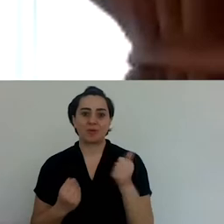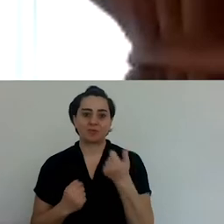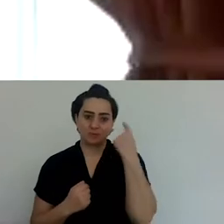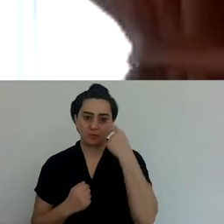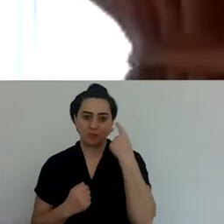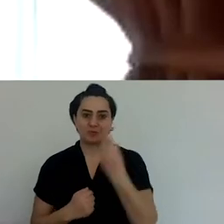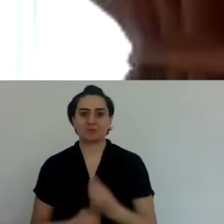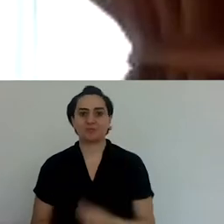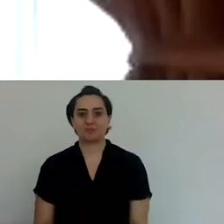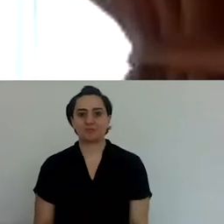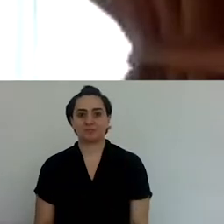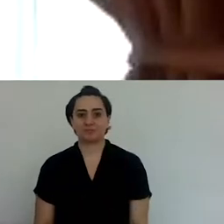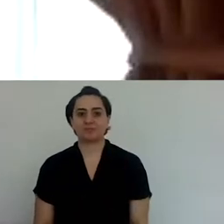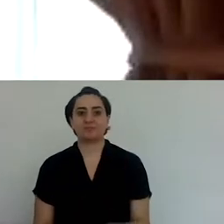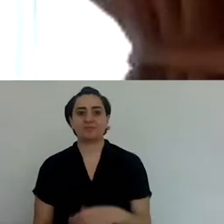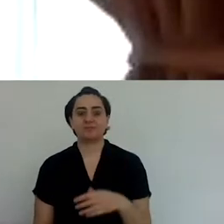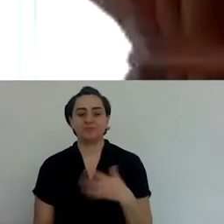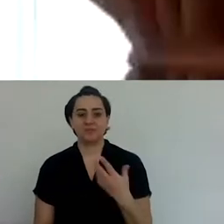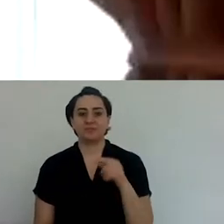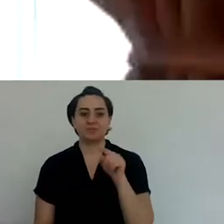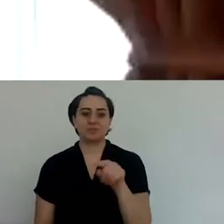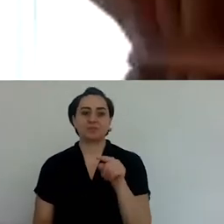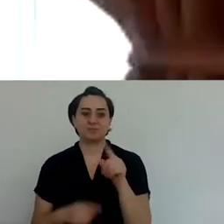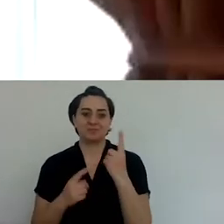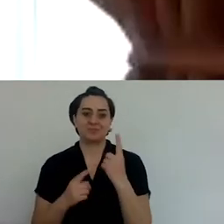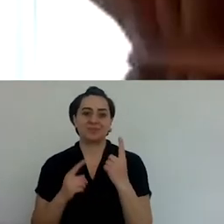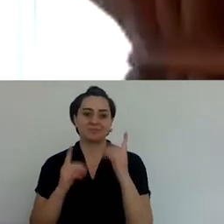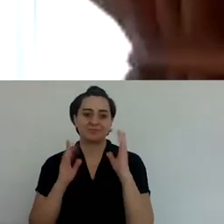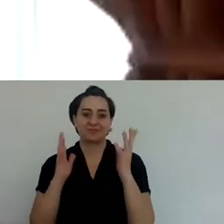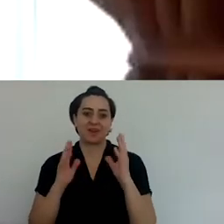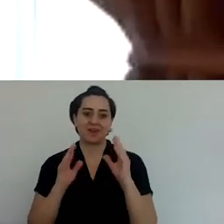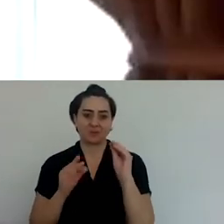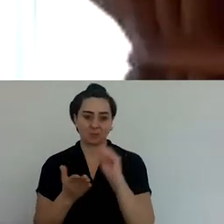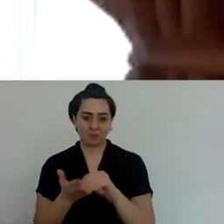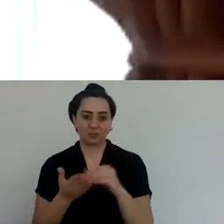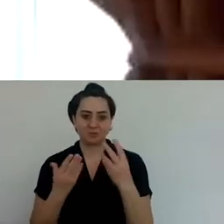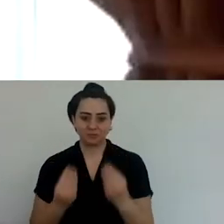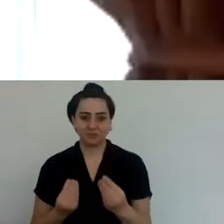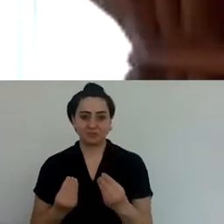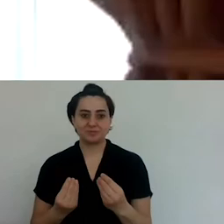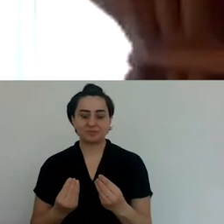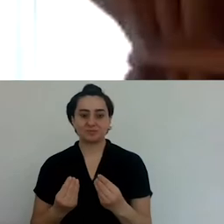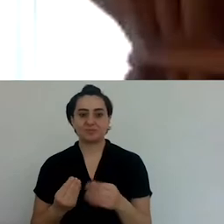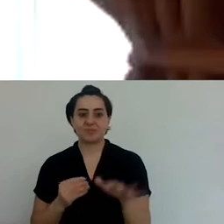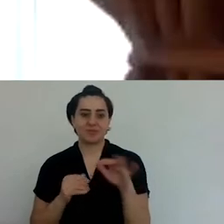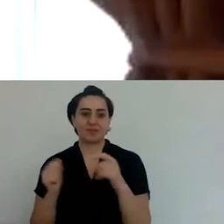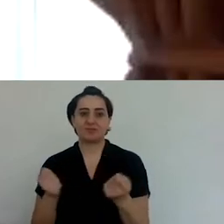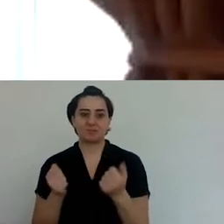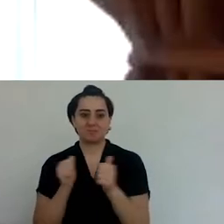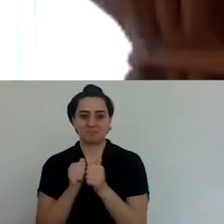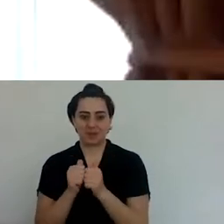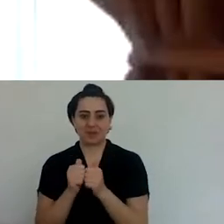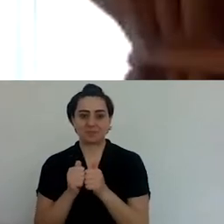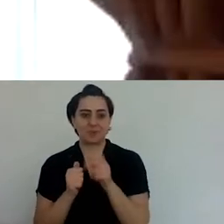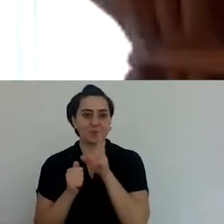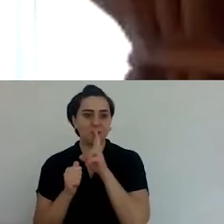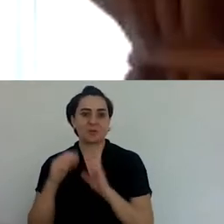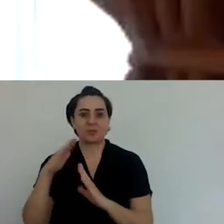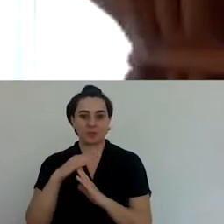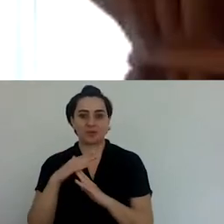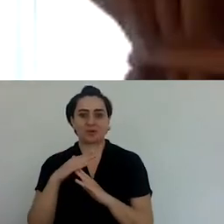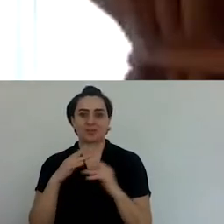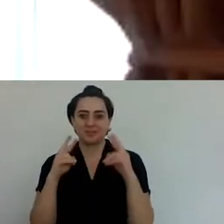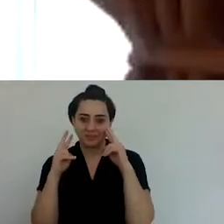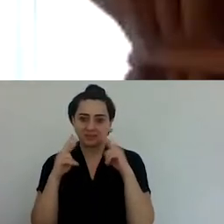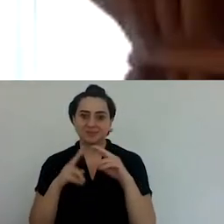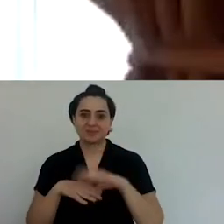together. Therefore it's important for us to have this environment together with you. That is why we added this side event.